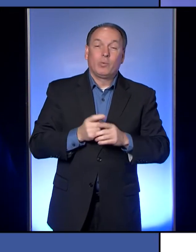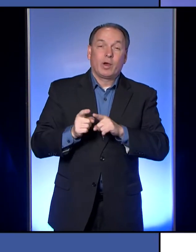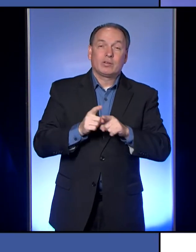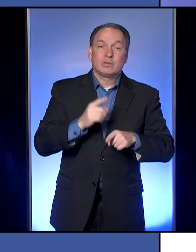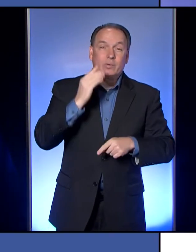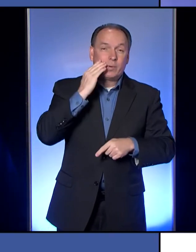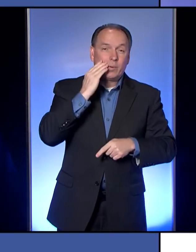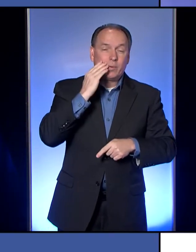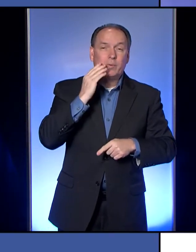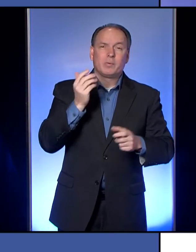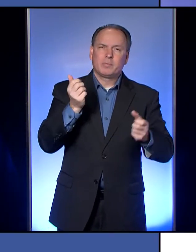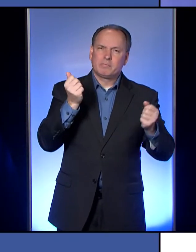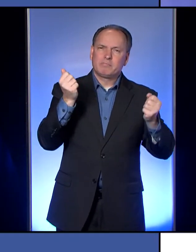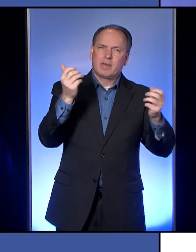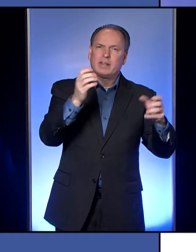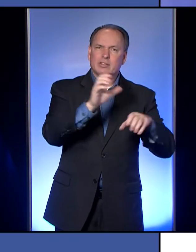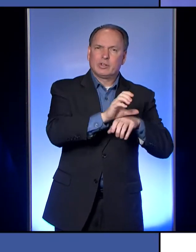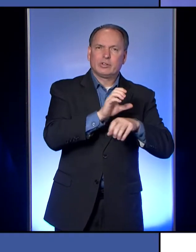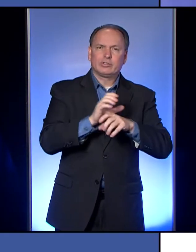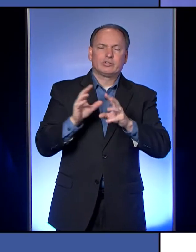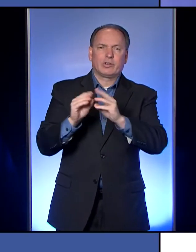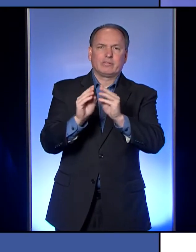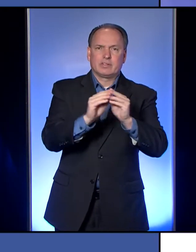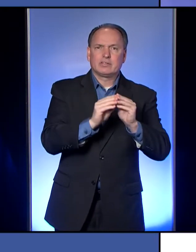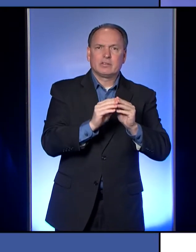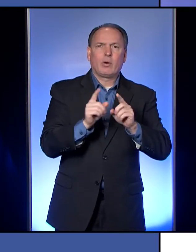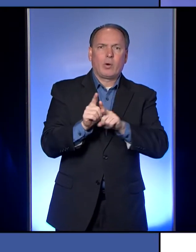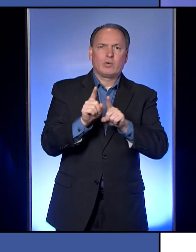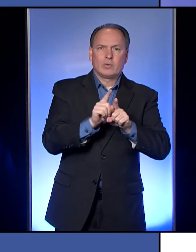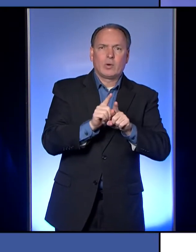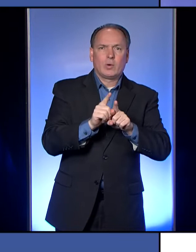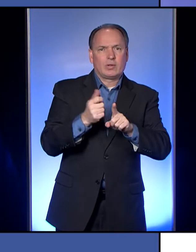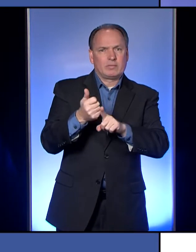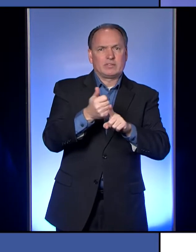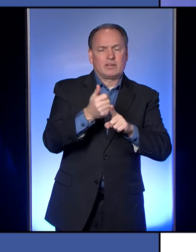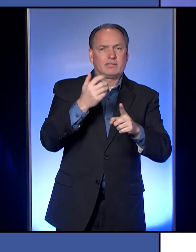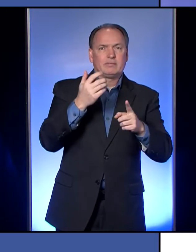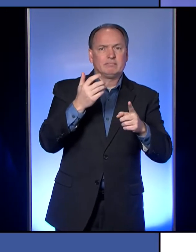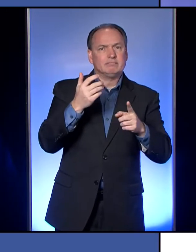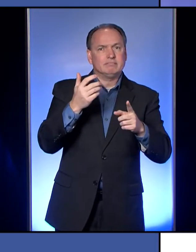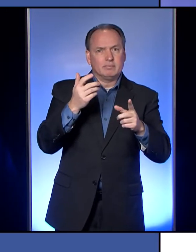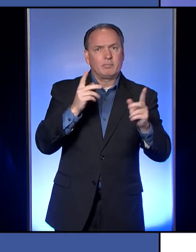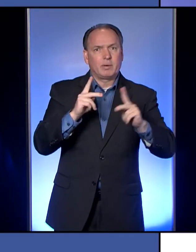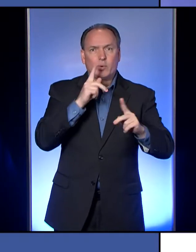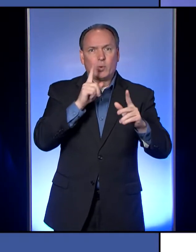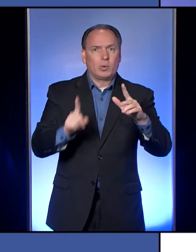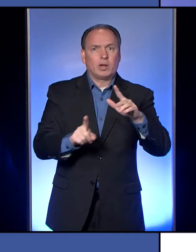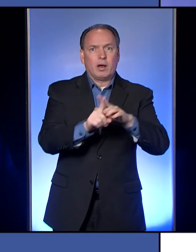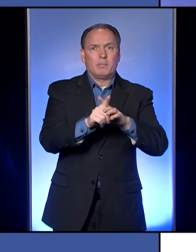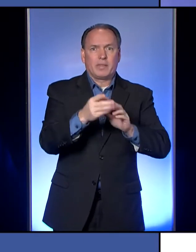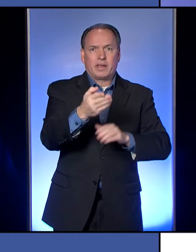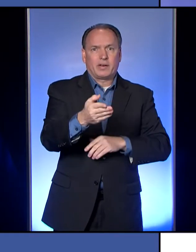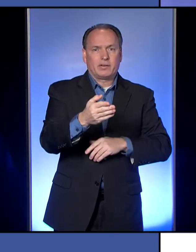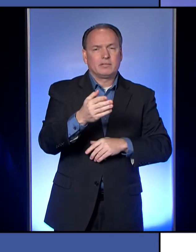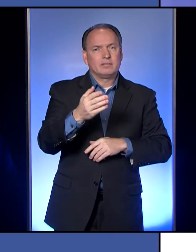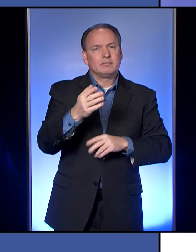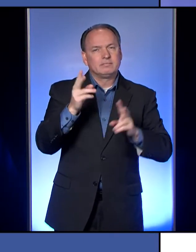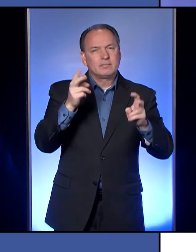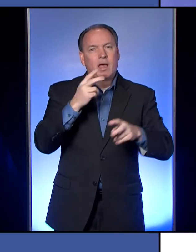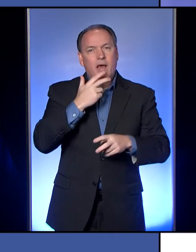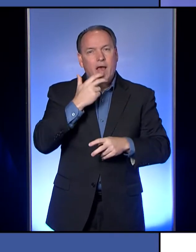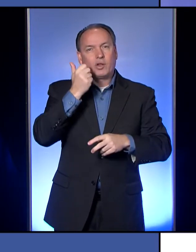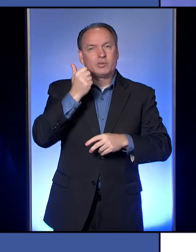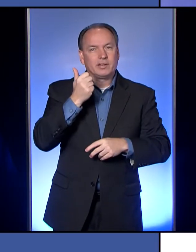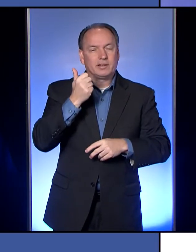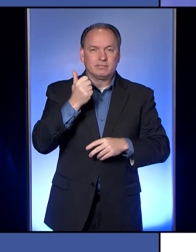know that, uh, many, many church services, uh, many of the people that come there are elderly, not all, of course, we have